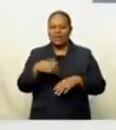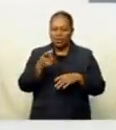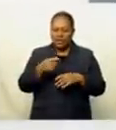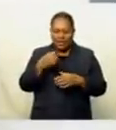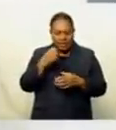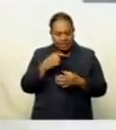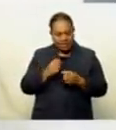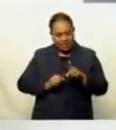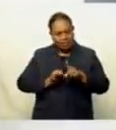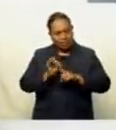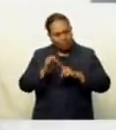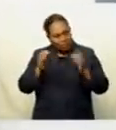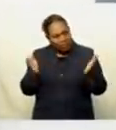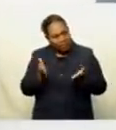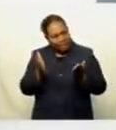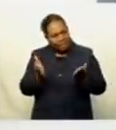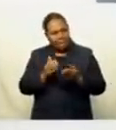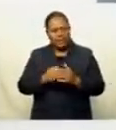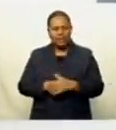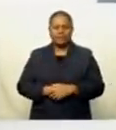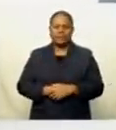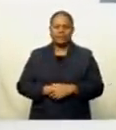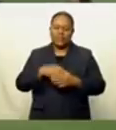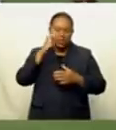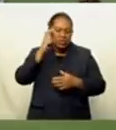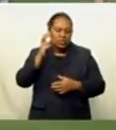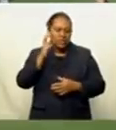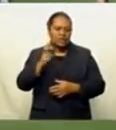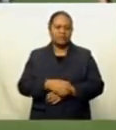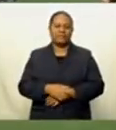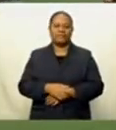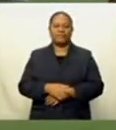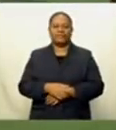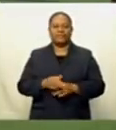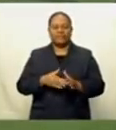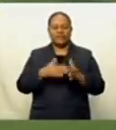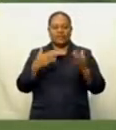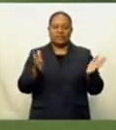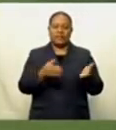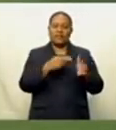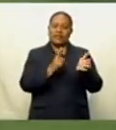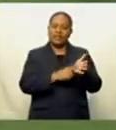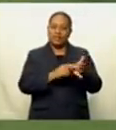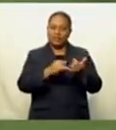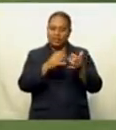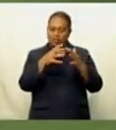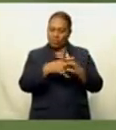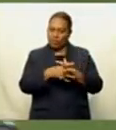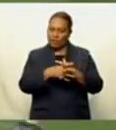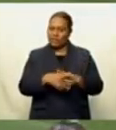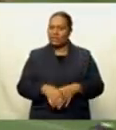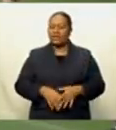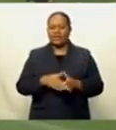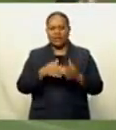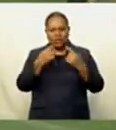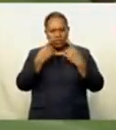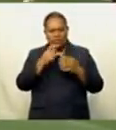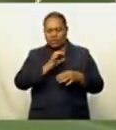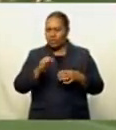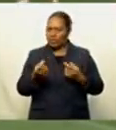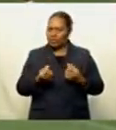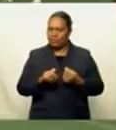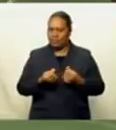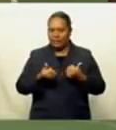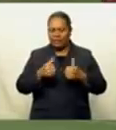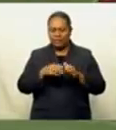and exposure to the rate of this play. Playing in the New South Wales Cup for North Sydney Bears, Tangitui Mua